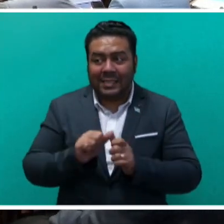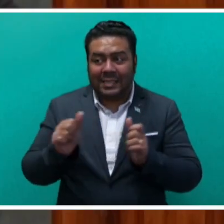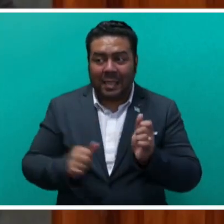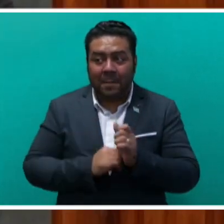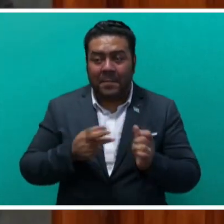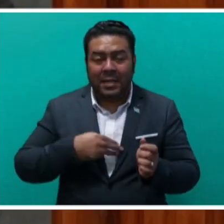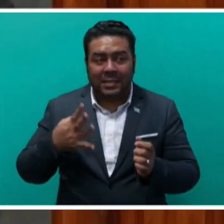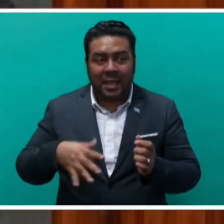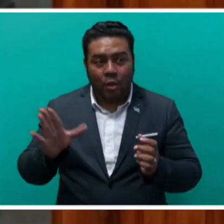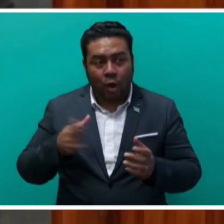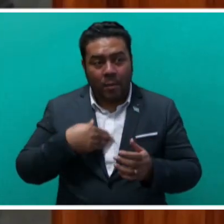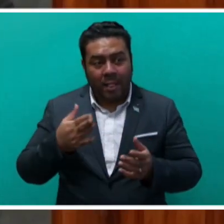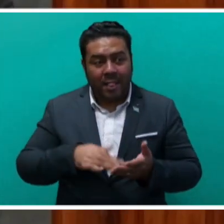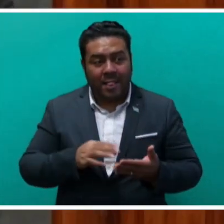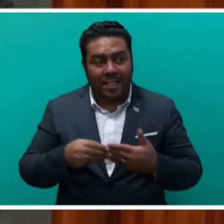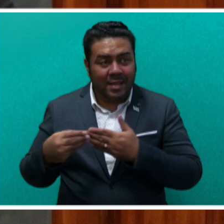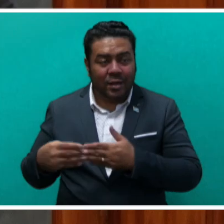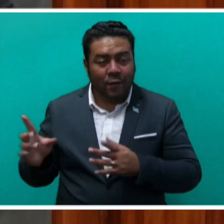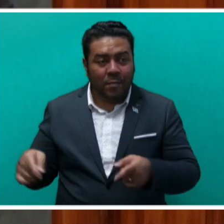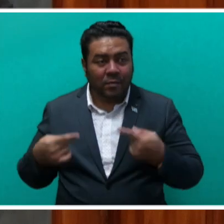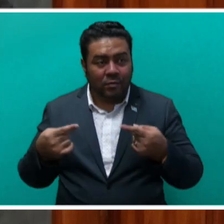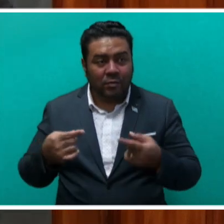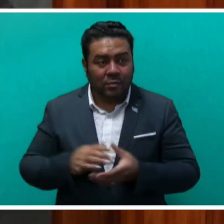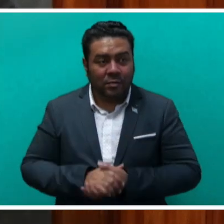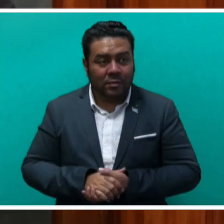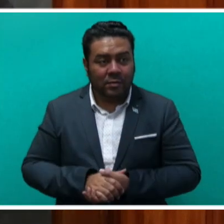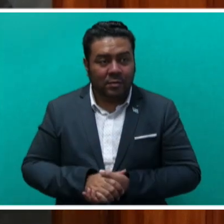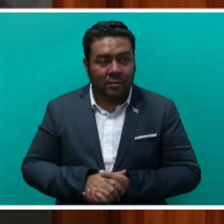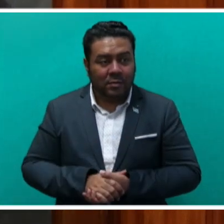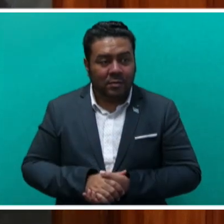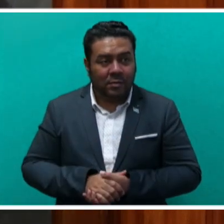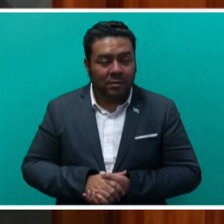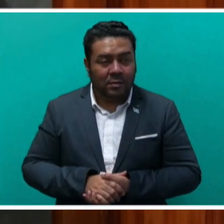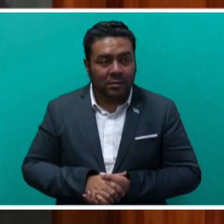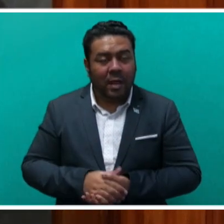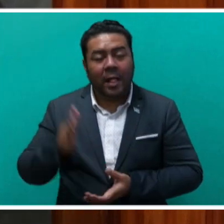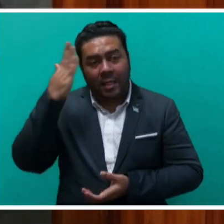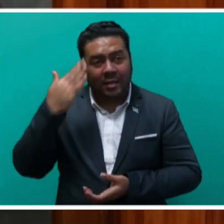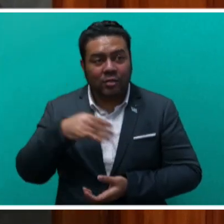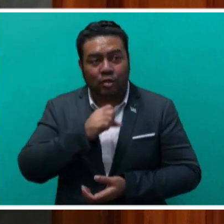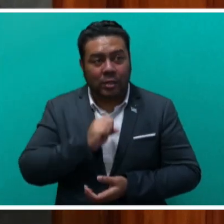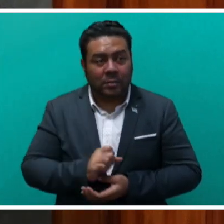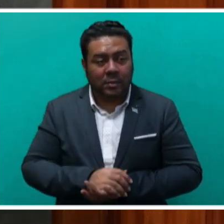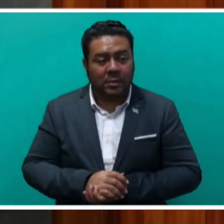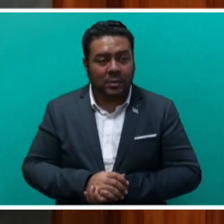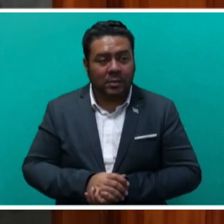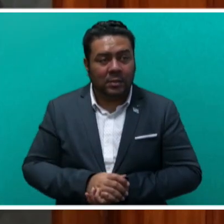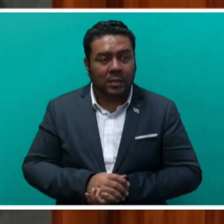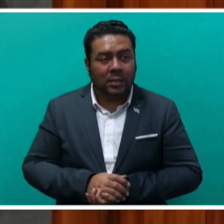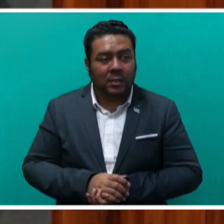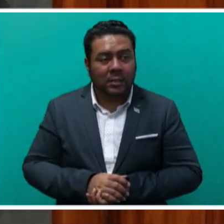Honourable Leader of Opposition, Honourable Members of Parliament, Ladies and Gentlemen, Ms. Ayanda Vinlanka.